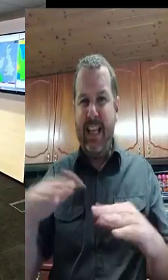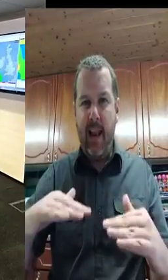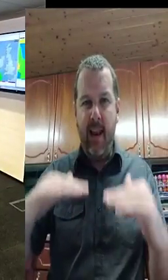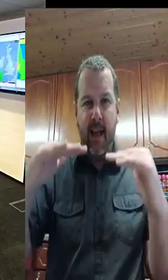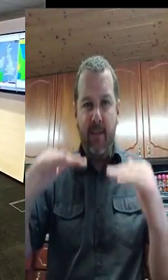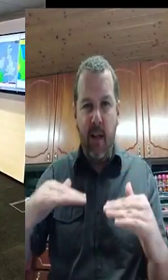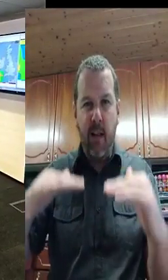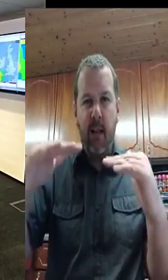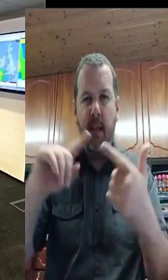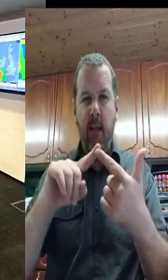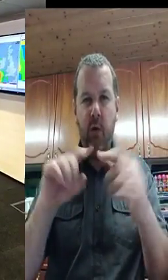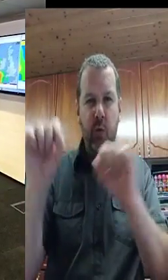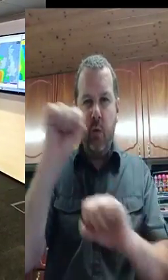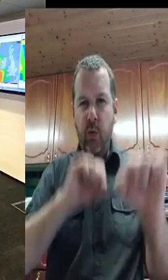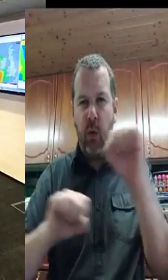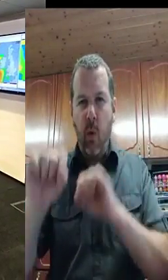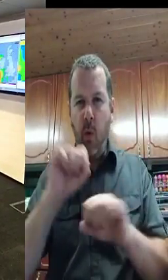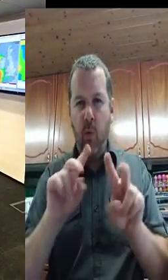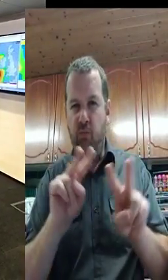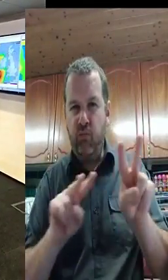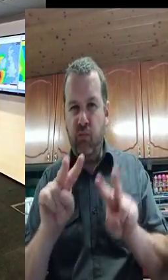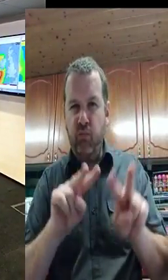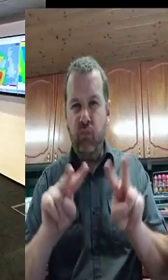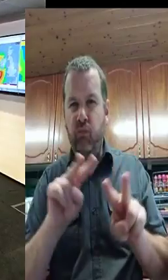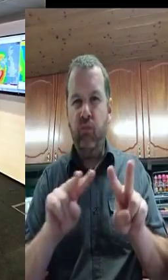astronomical tide and slightly above.